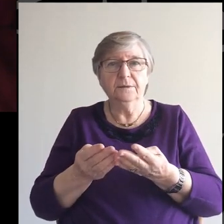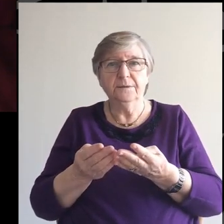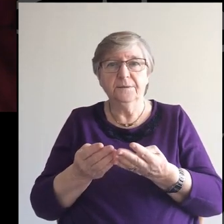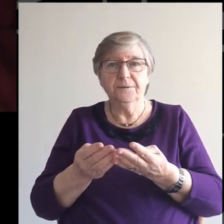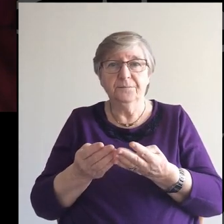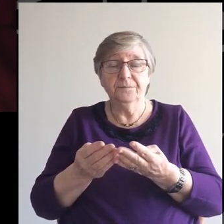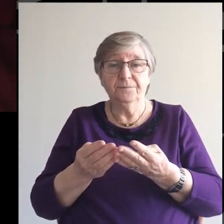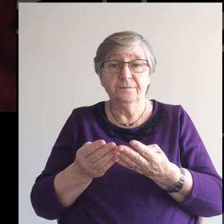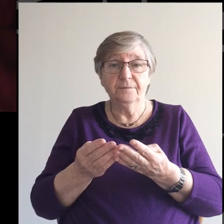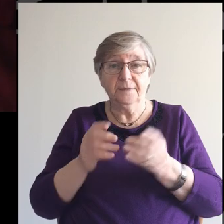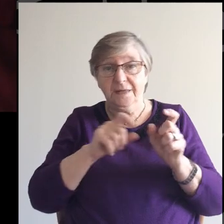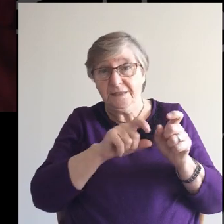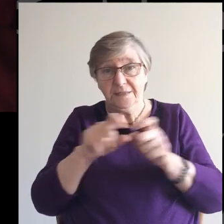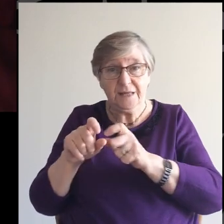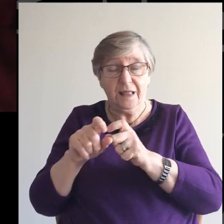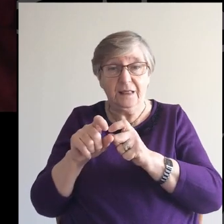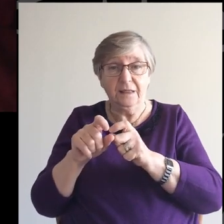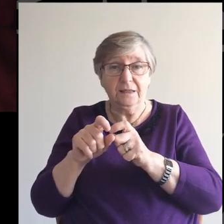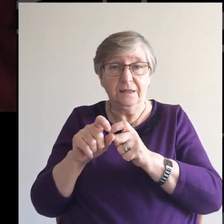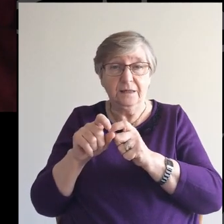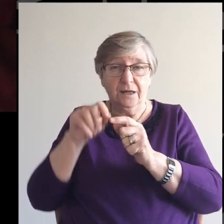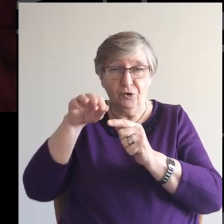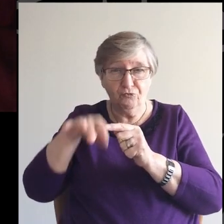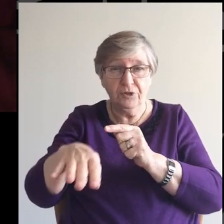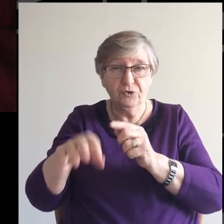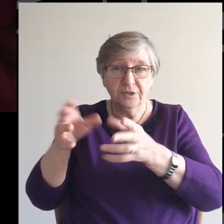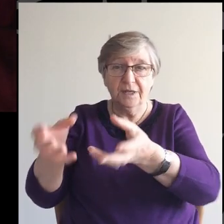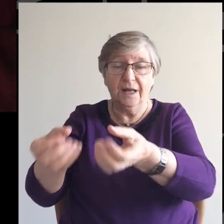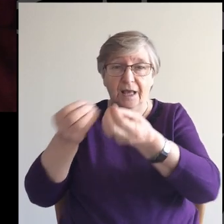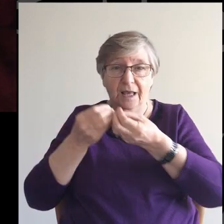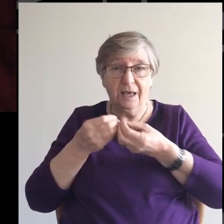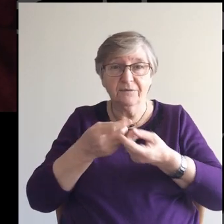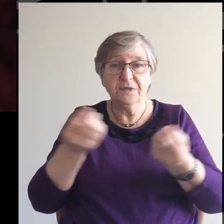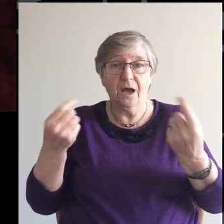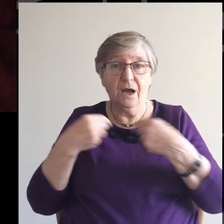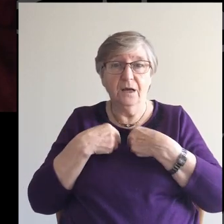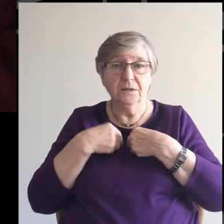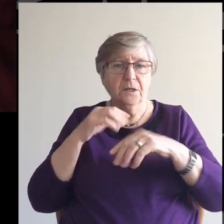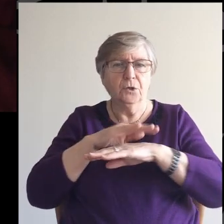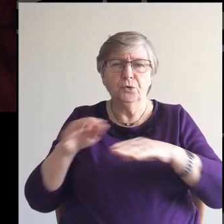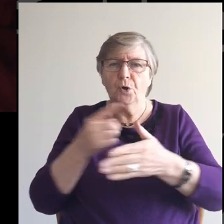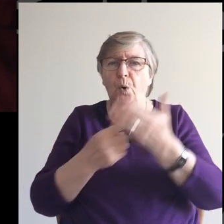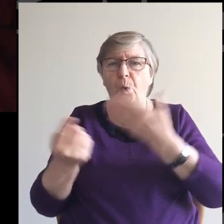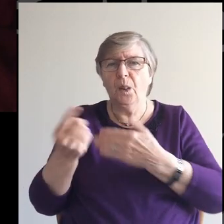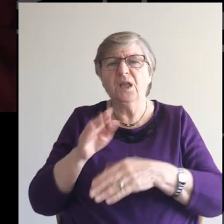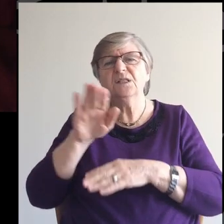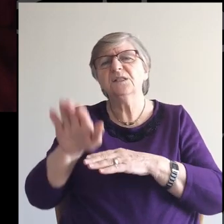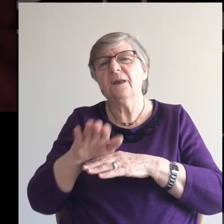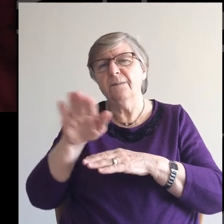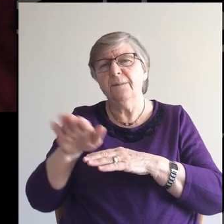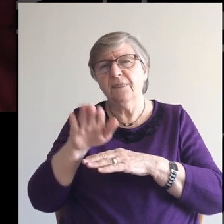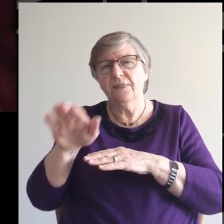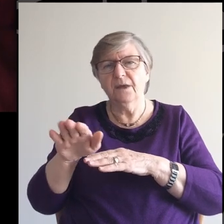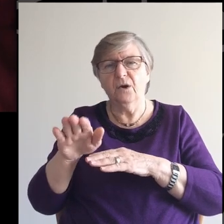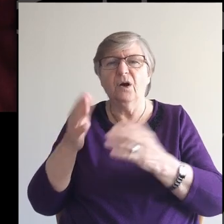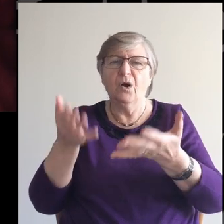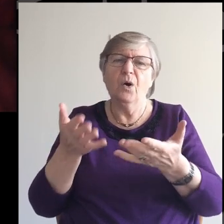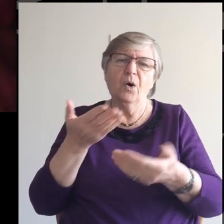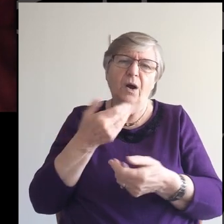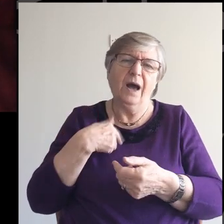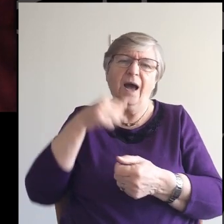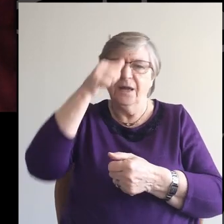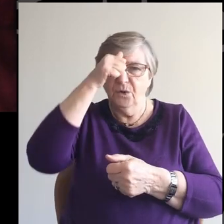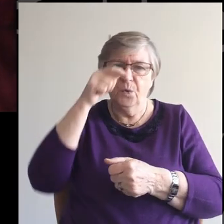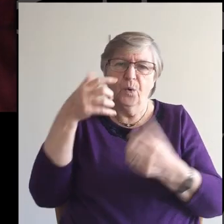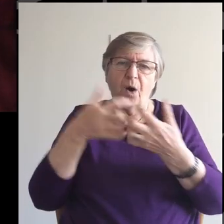And yet It reaches right in there And brings Not just Sympathy Not just I know how it is Not